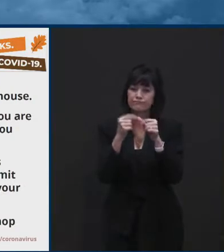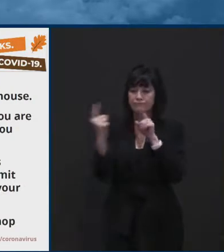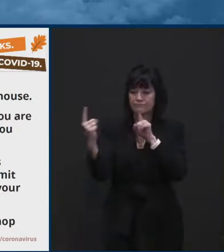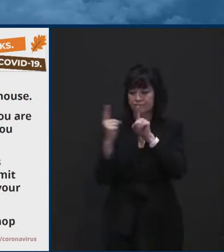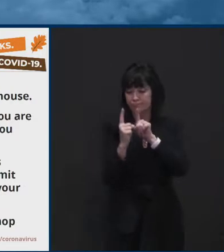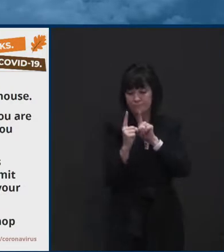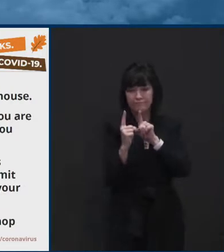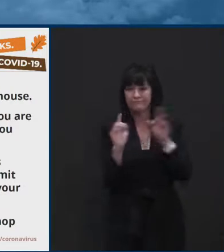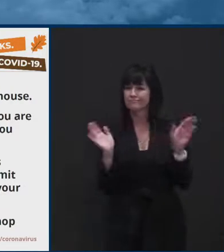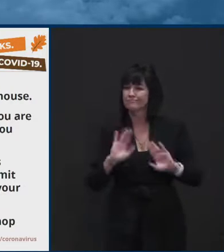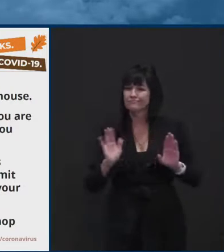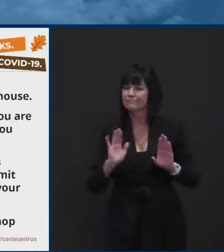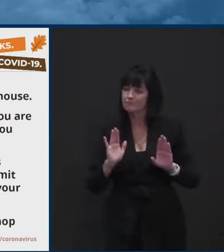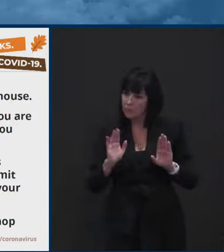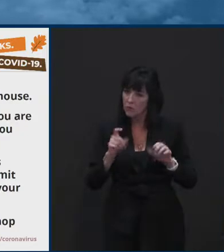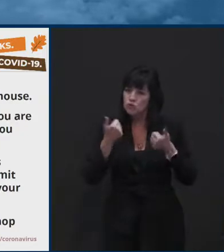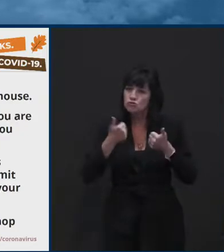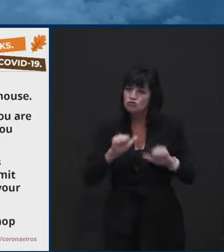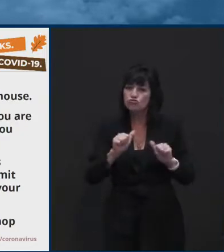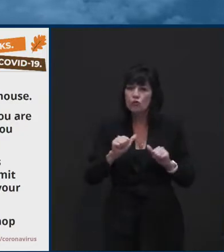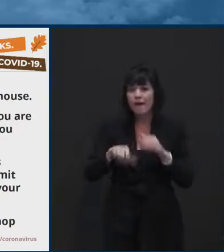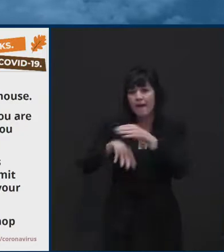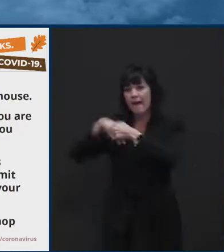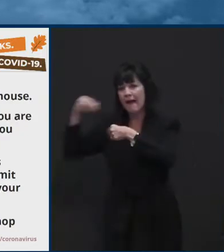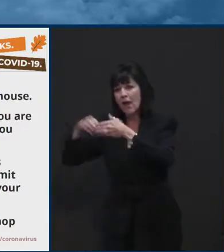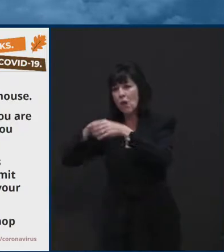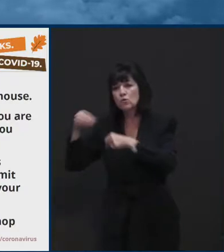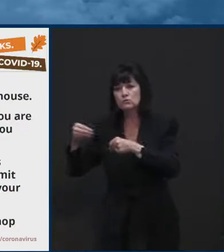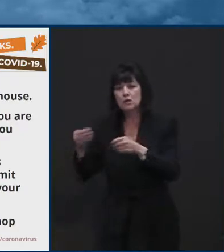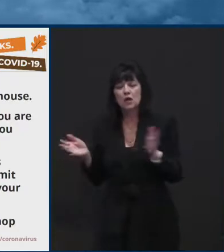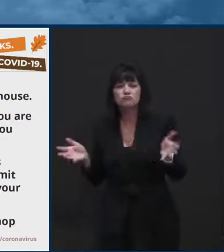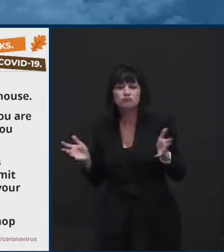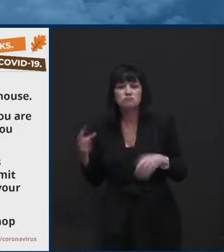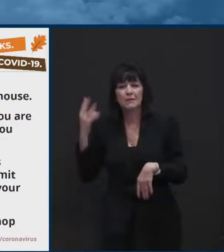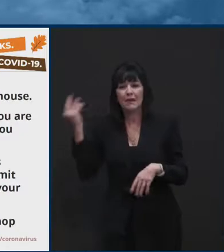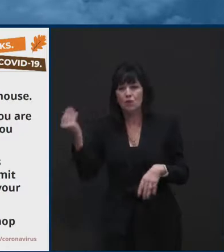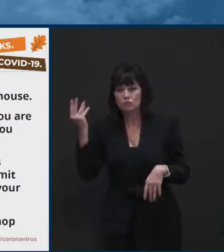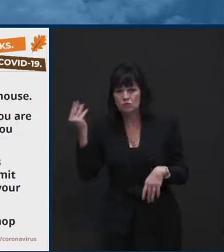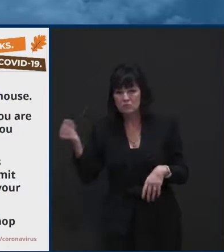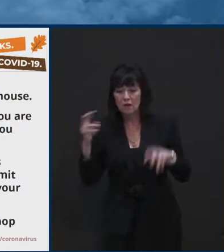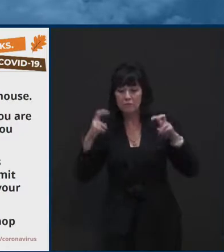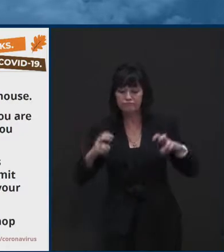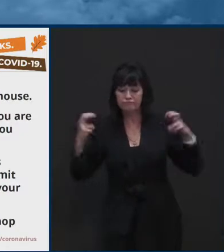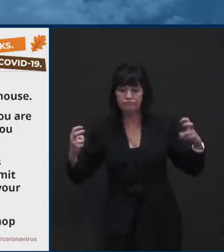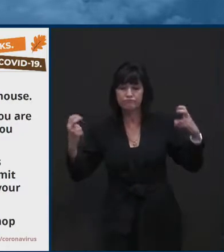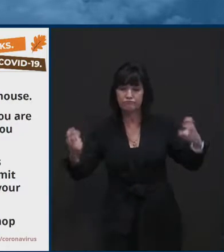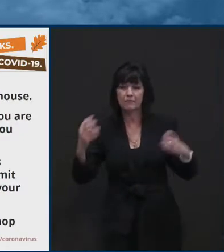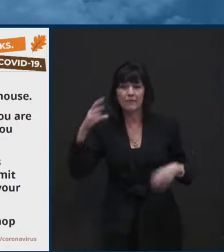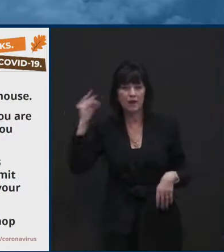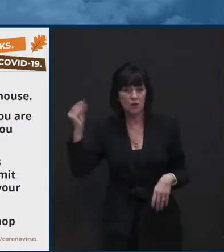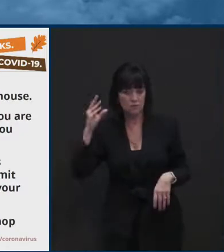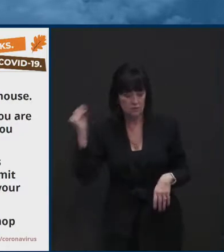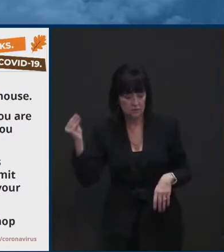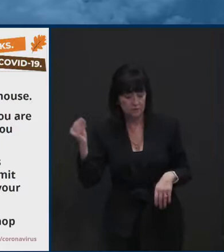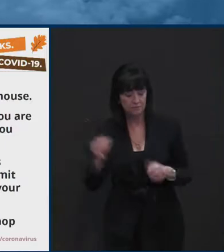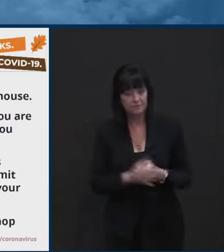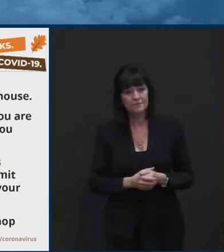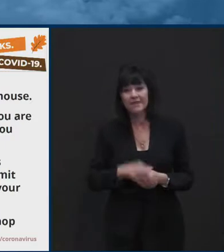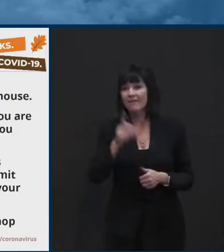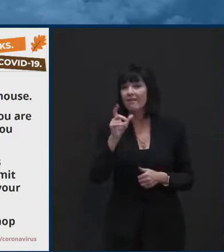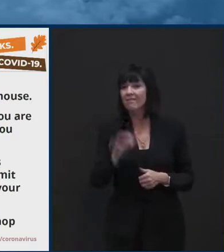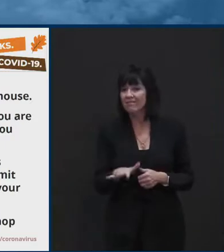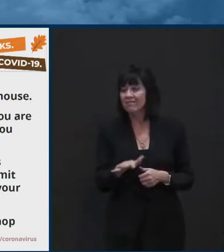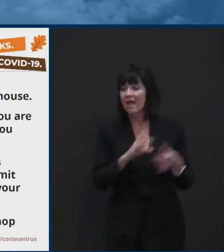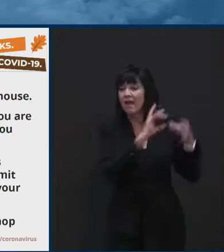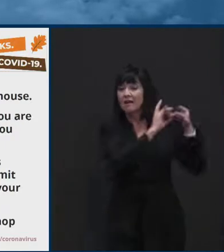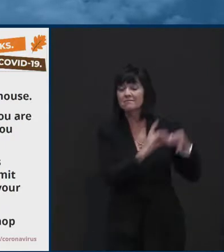go, be outside as much as possible. And that leads me to two other important points. College students and other young adults